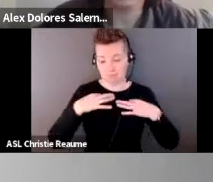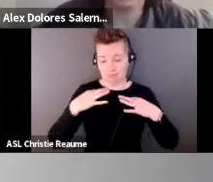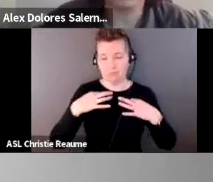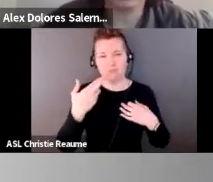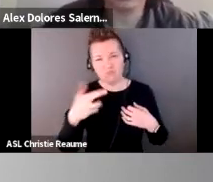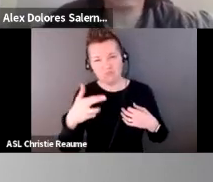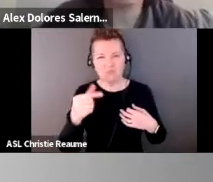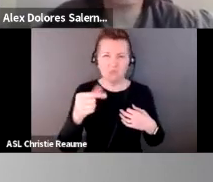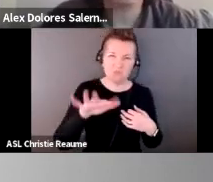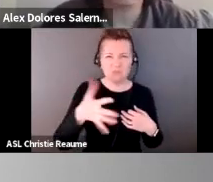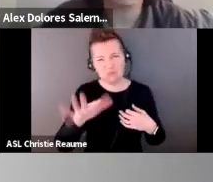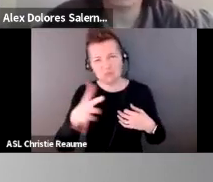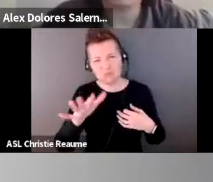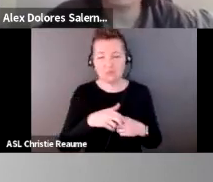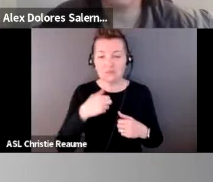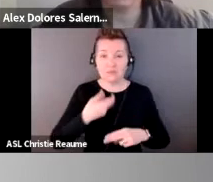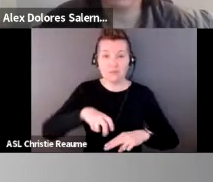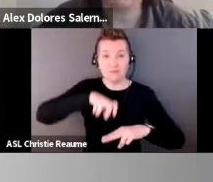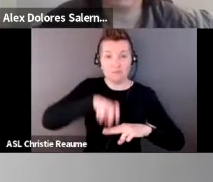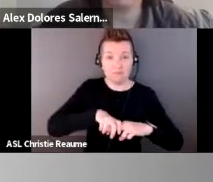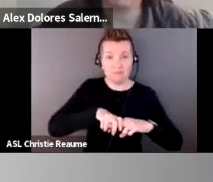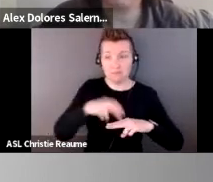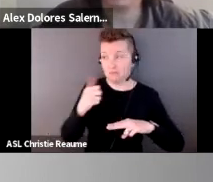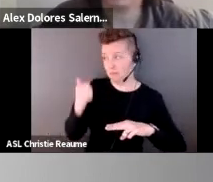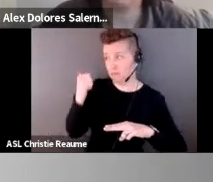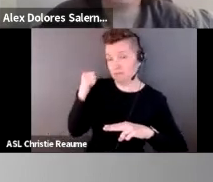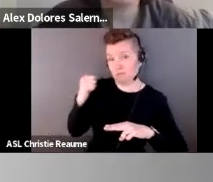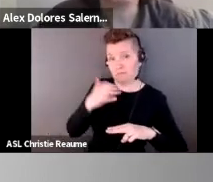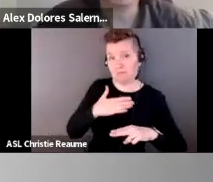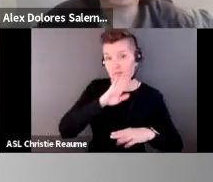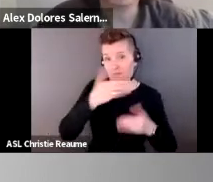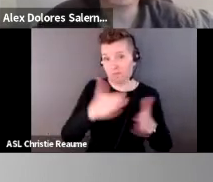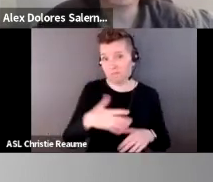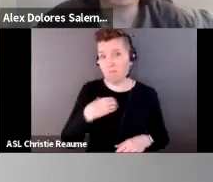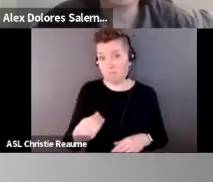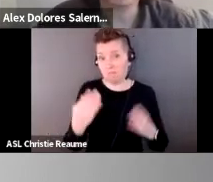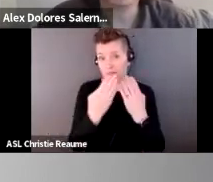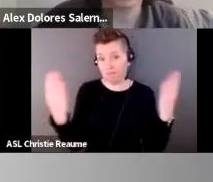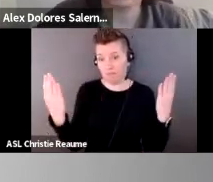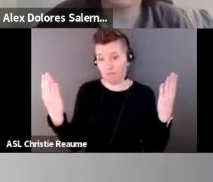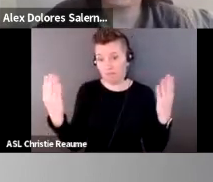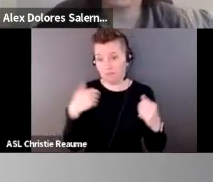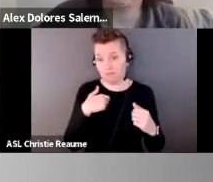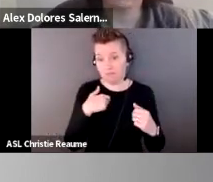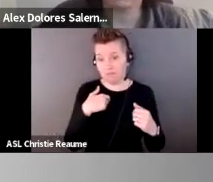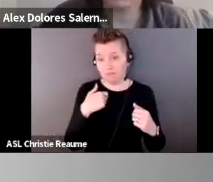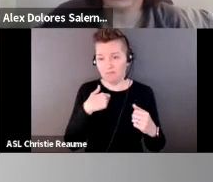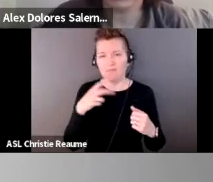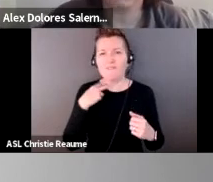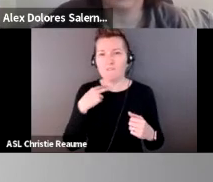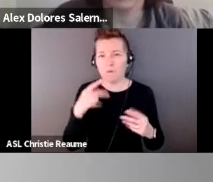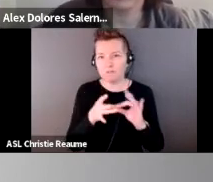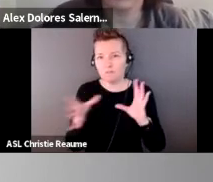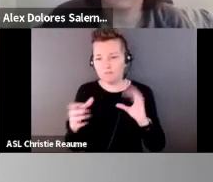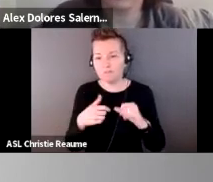I'm sitting behind me as the white wall of my bedroom, and I'm propped up by. And I use they, pronouns,